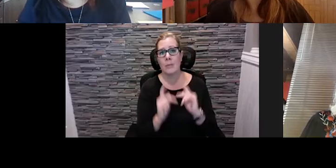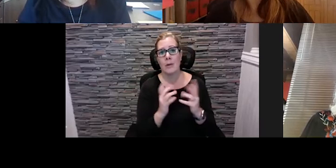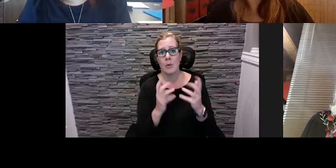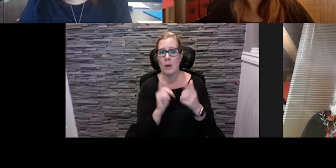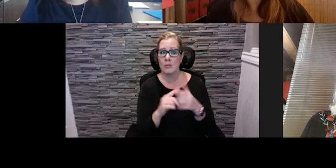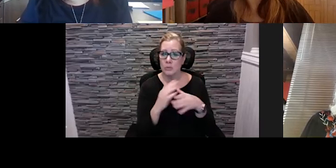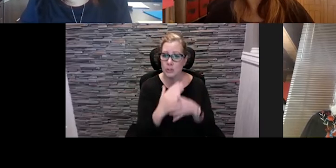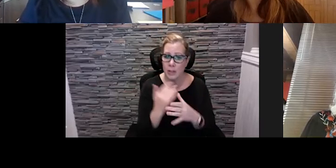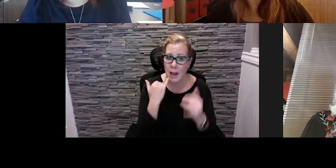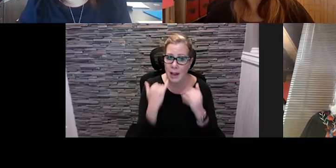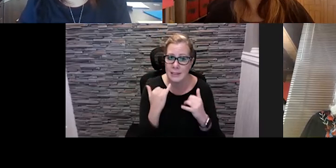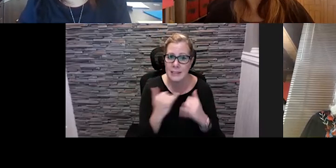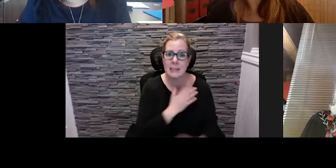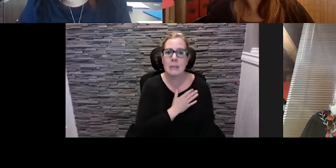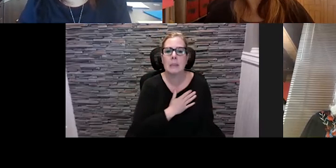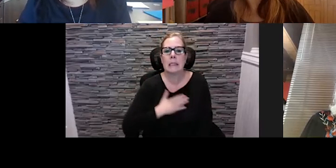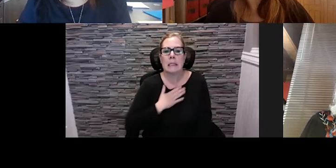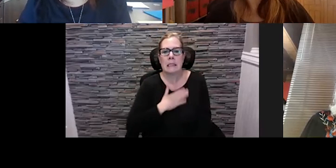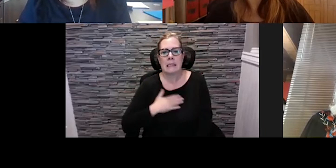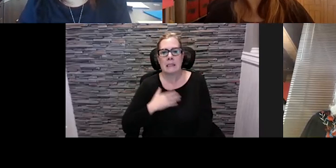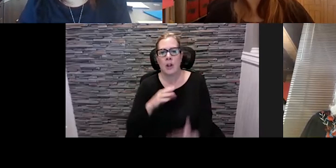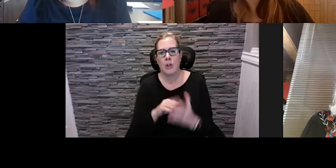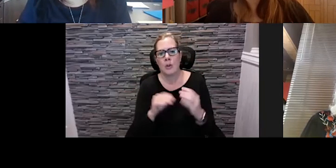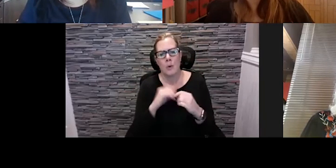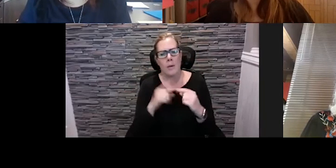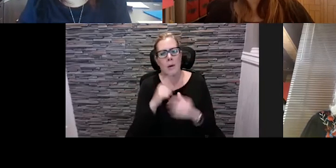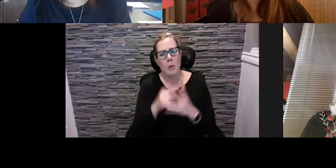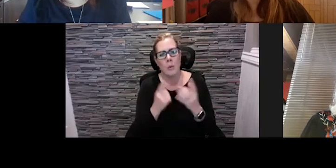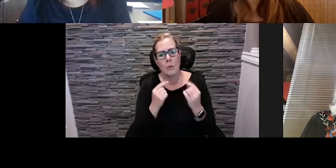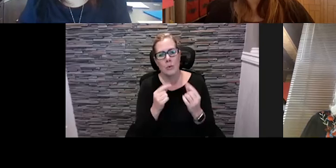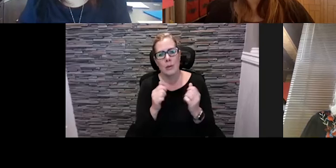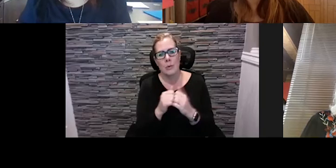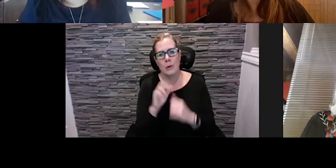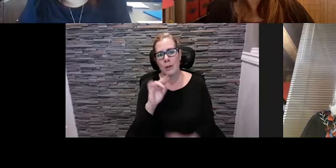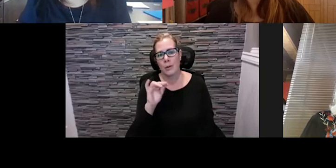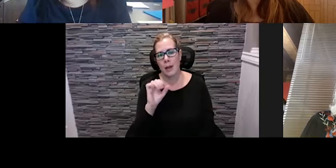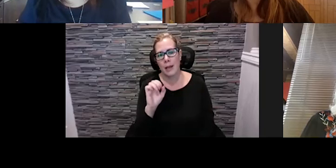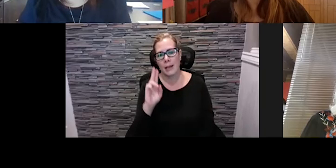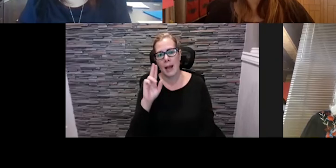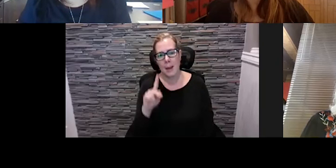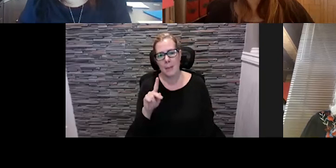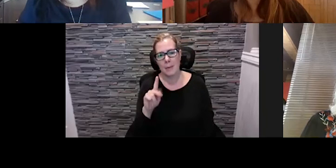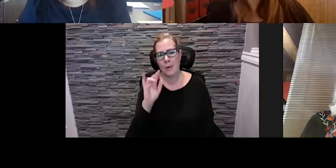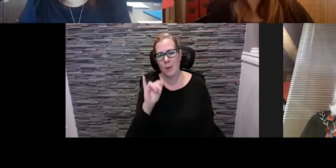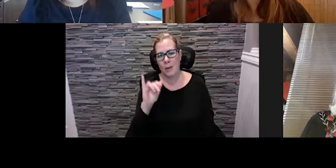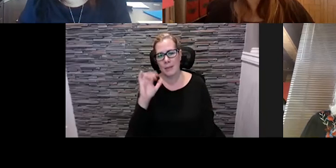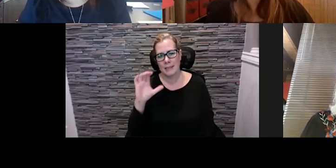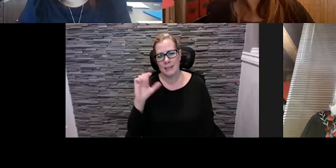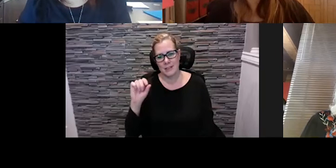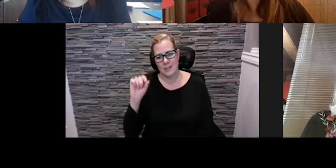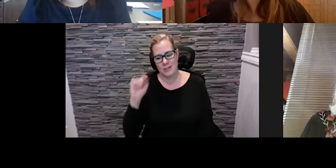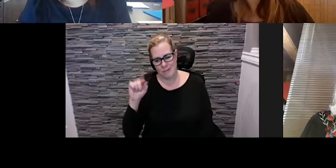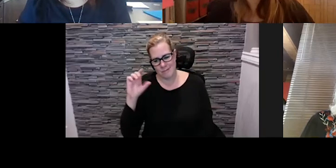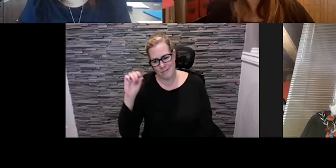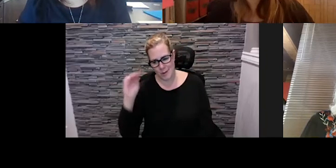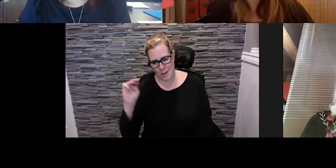ideas please uh learn more about uh what we're doing at rise up uh rise up yyc.com and um you know